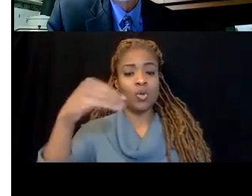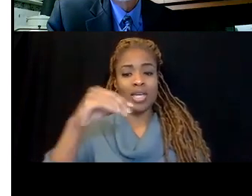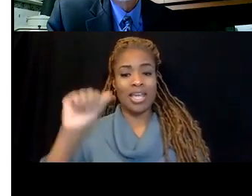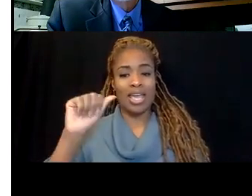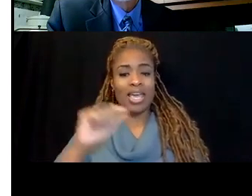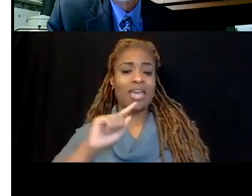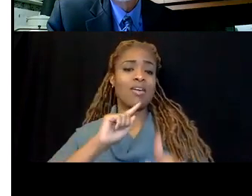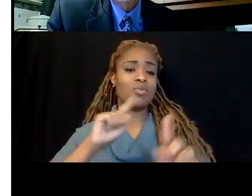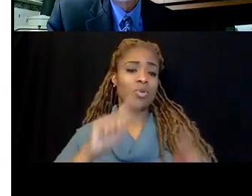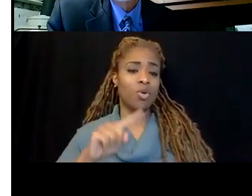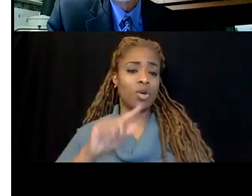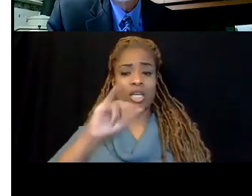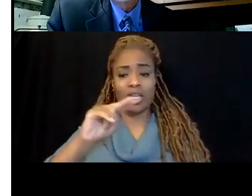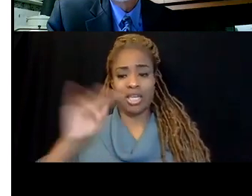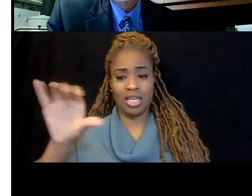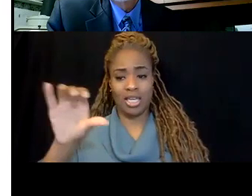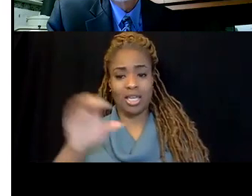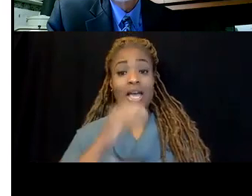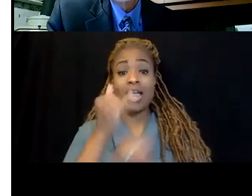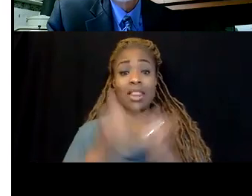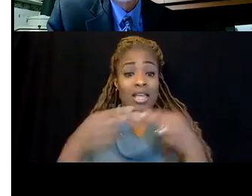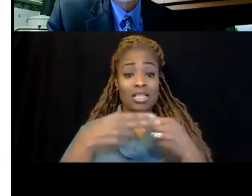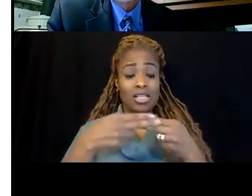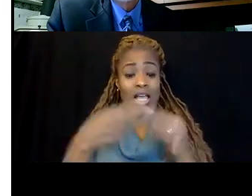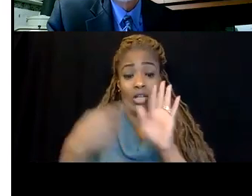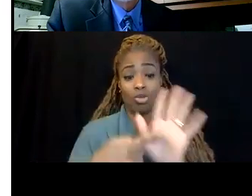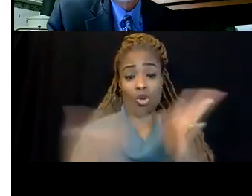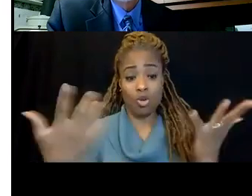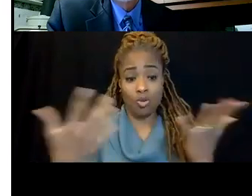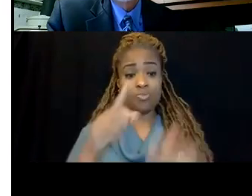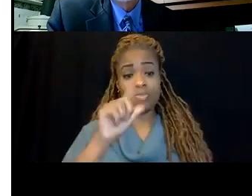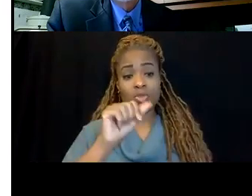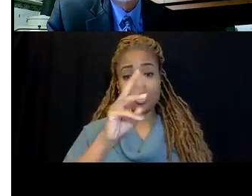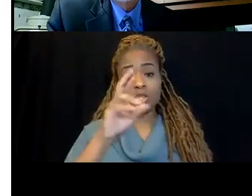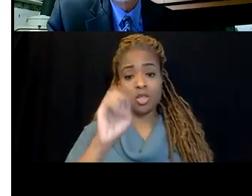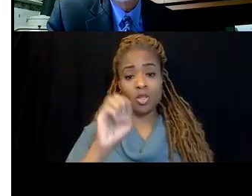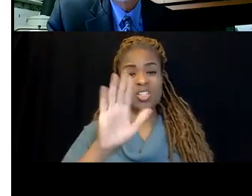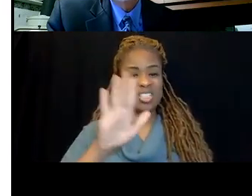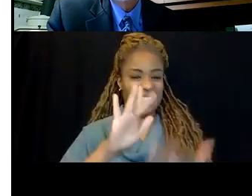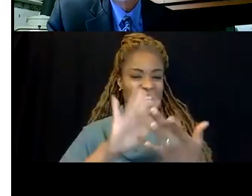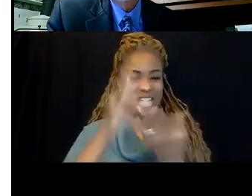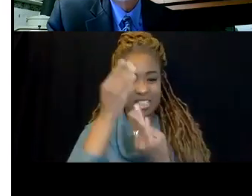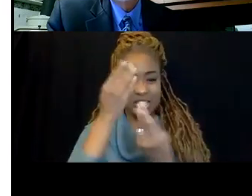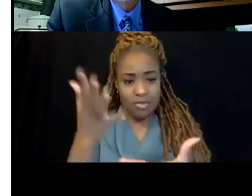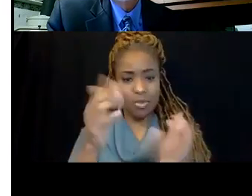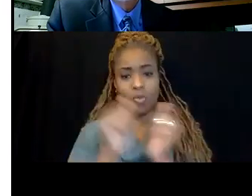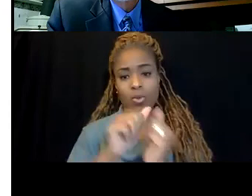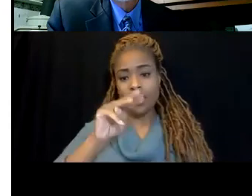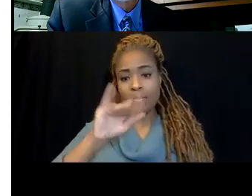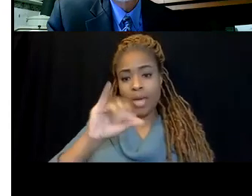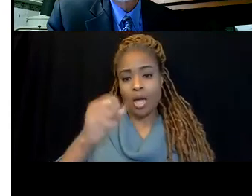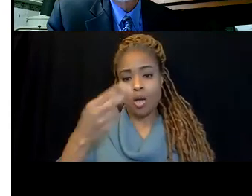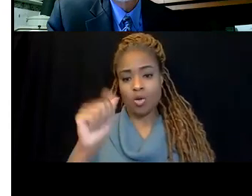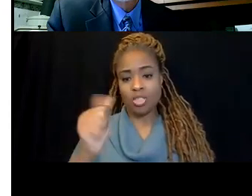And the last slide here shows Lawrence's contact information with MIOSHA. Again,